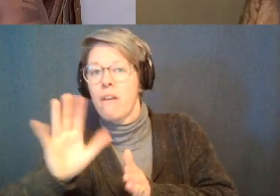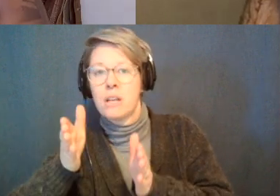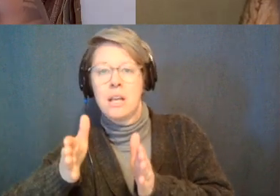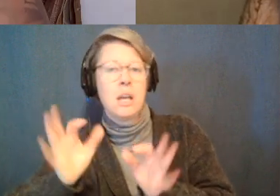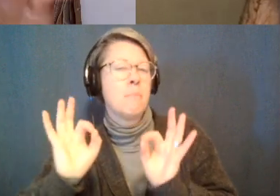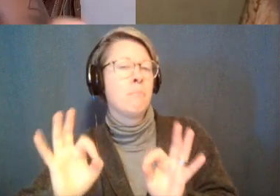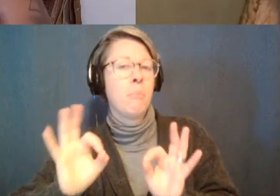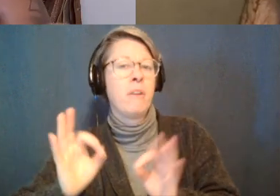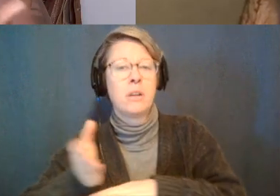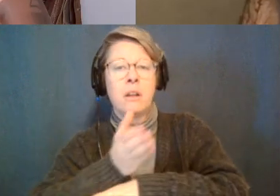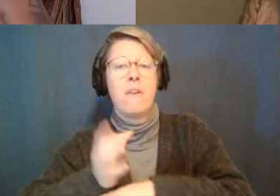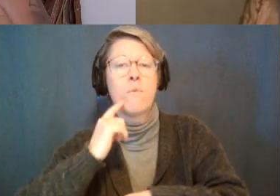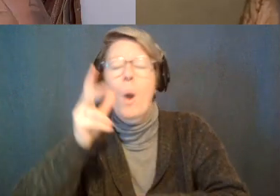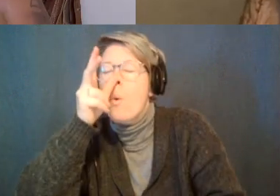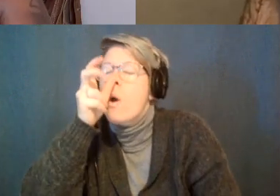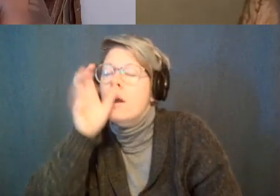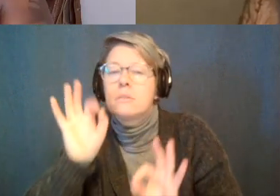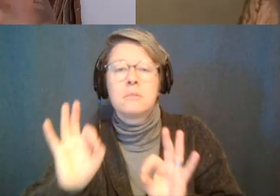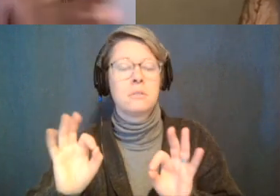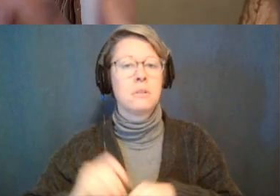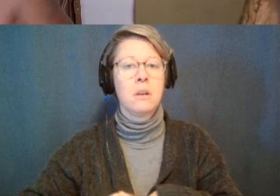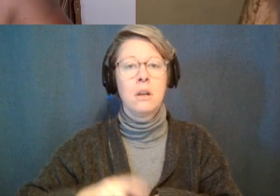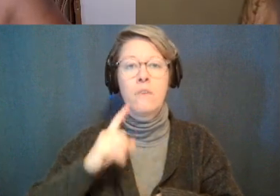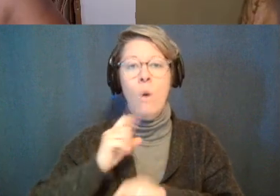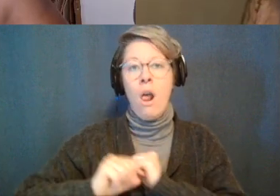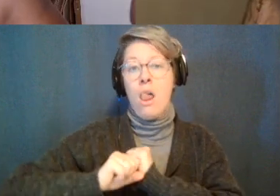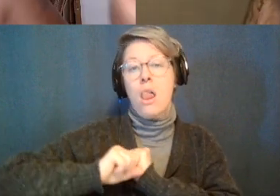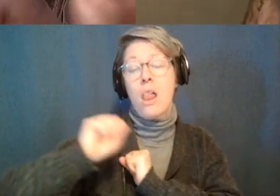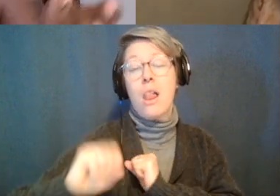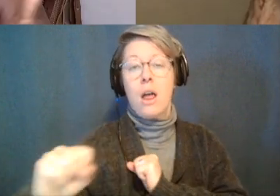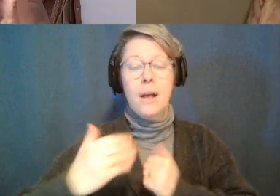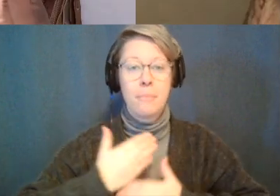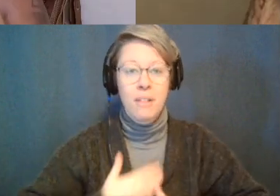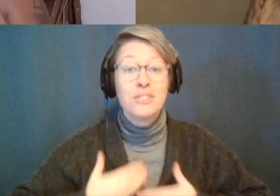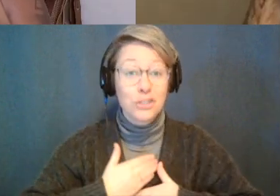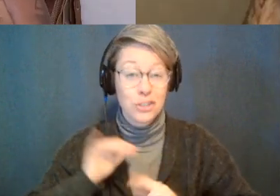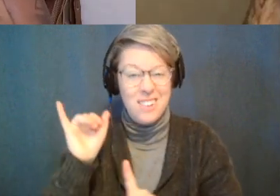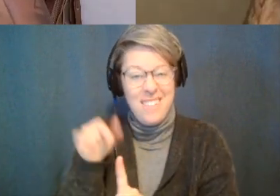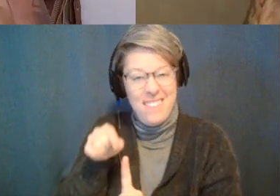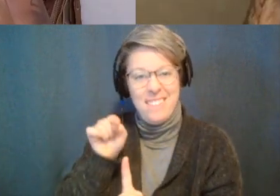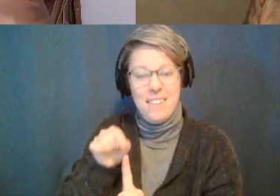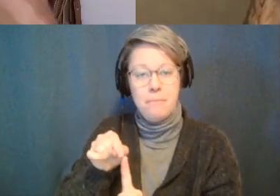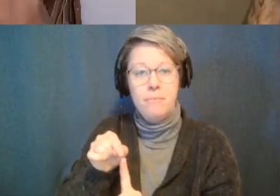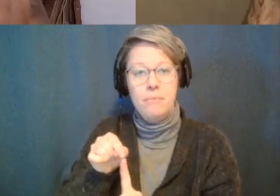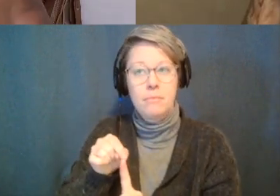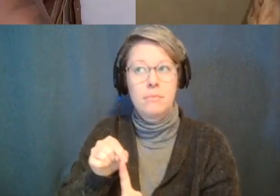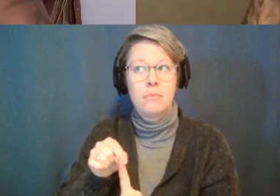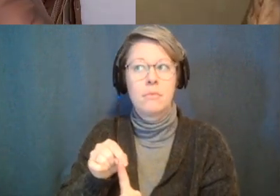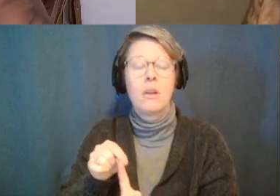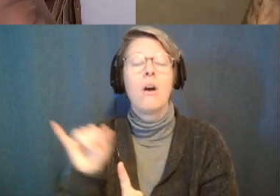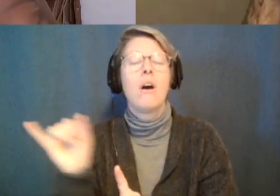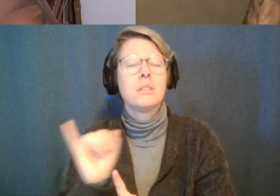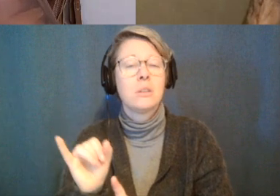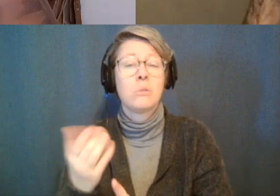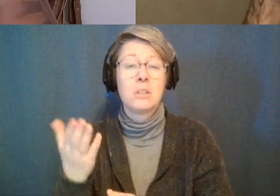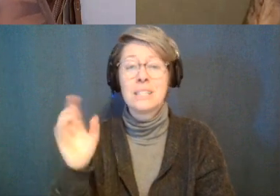zone to experience orgasms to be able to like extend the pleasure as well and also it's like stop making sex an actual